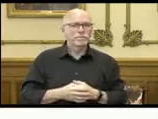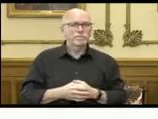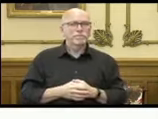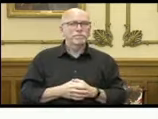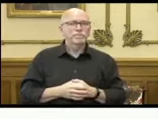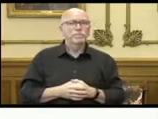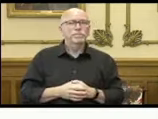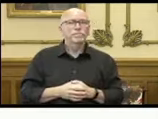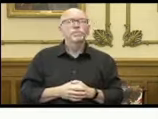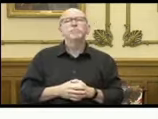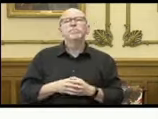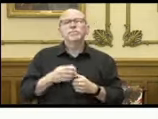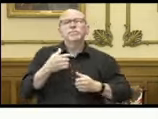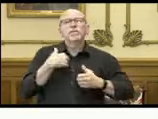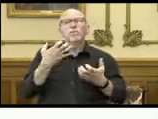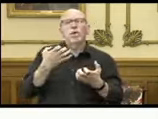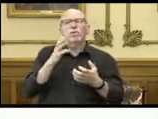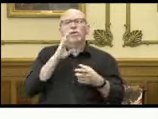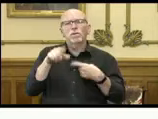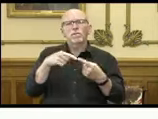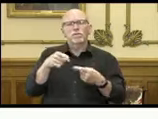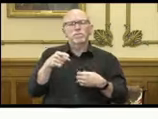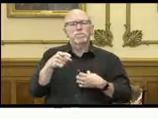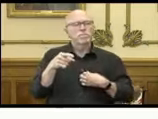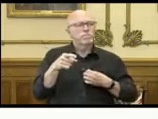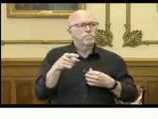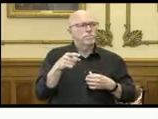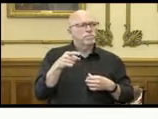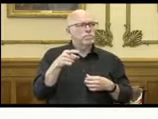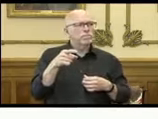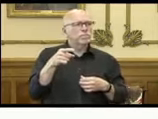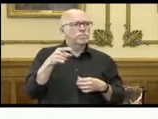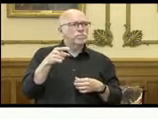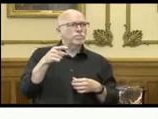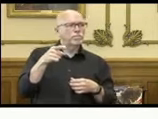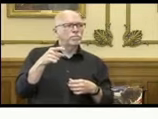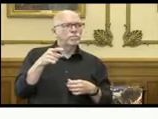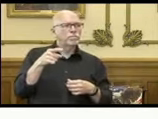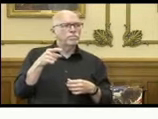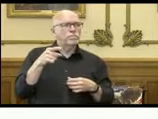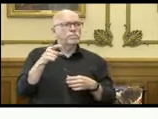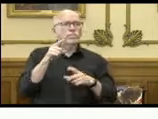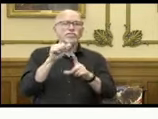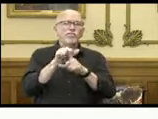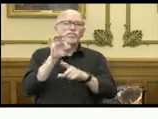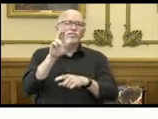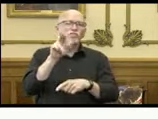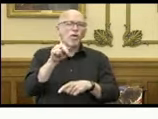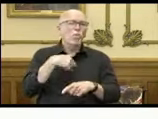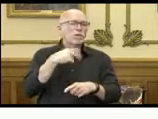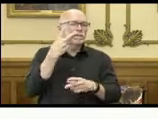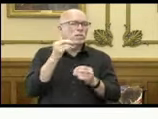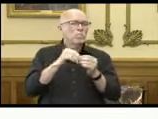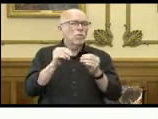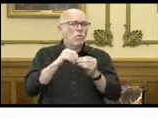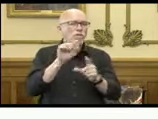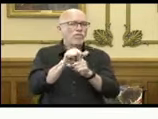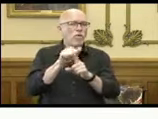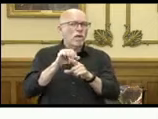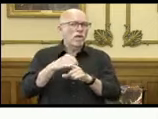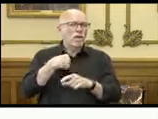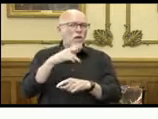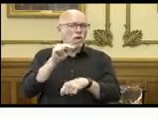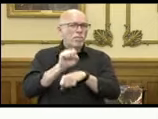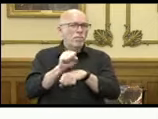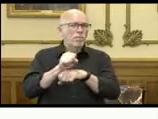I have to spend a little bit of time talking about fraud. We continue to see fraudulent claims being filed in our unemployment insurance system.